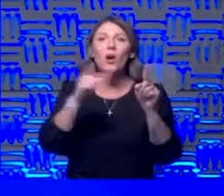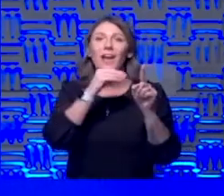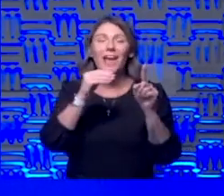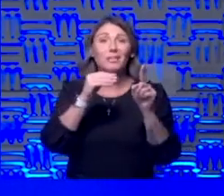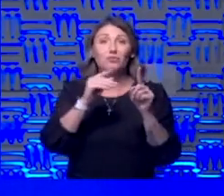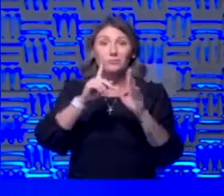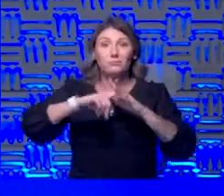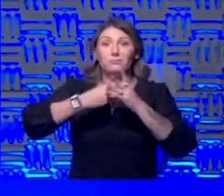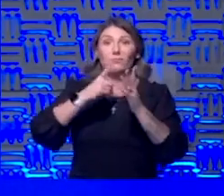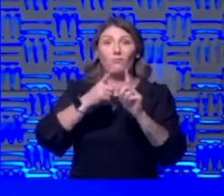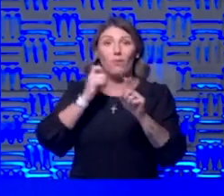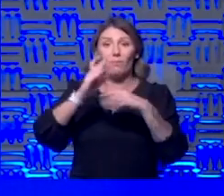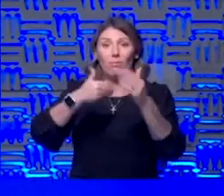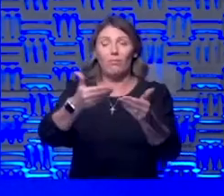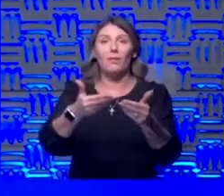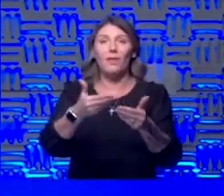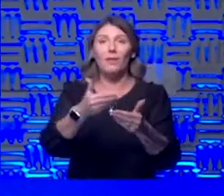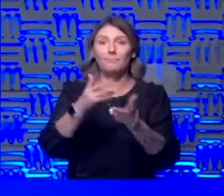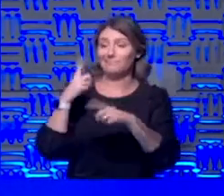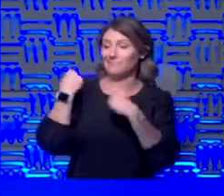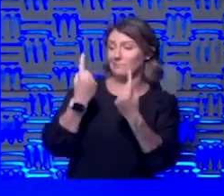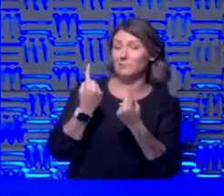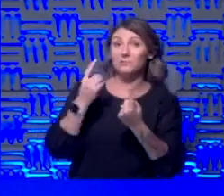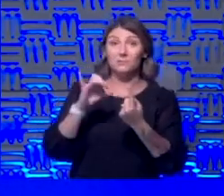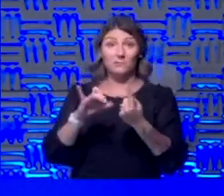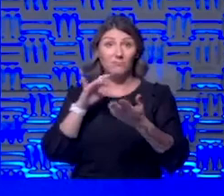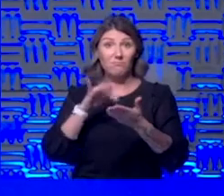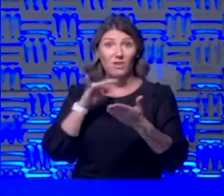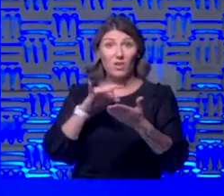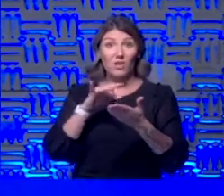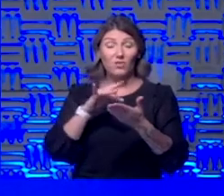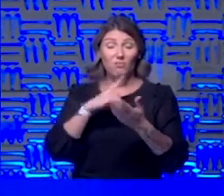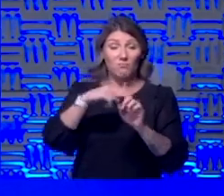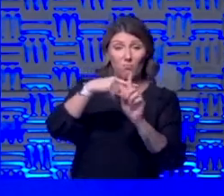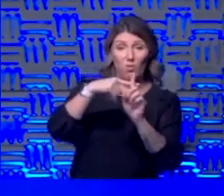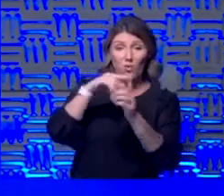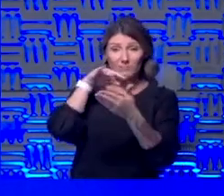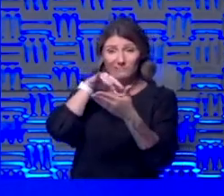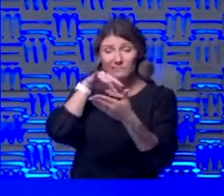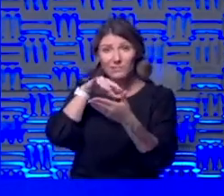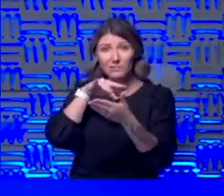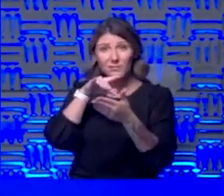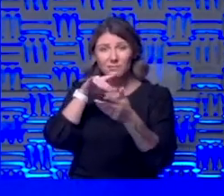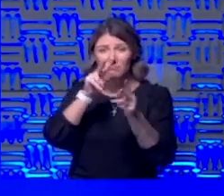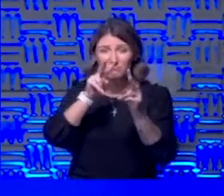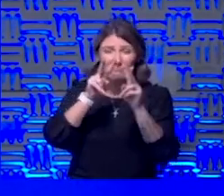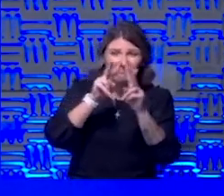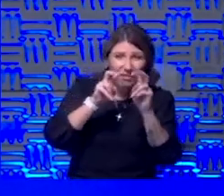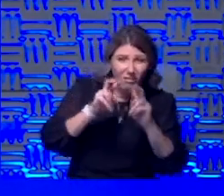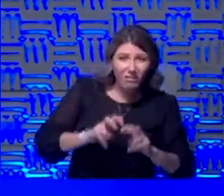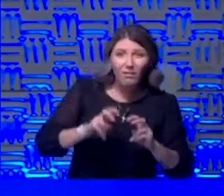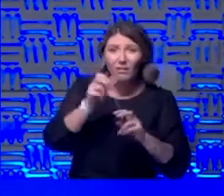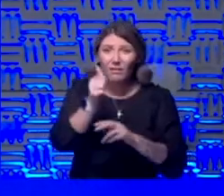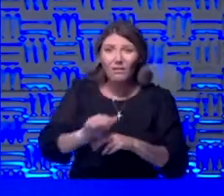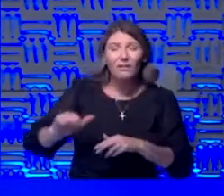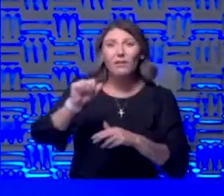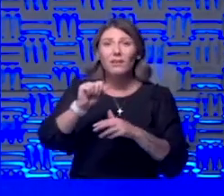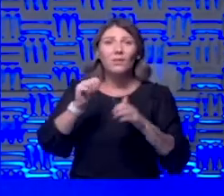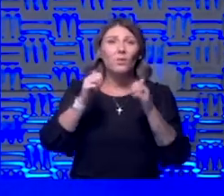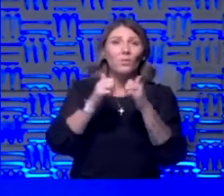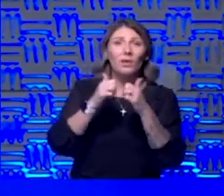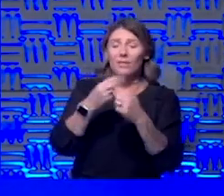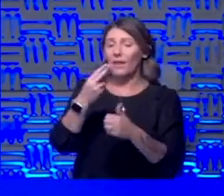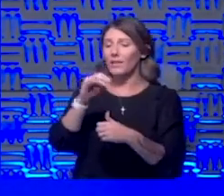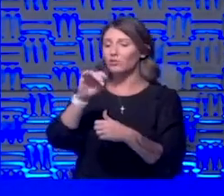since that time we have had very good prospective studies looking at any efficacy of using hydroxychloroquine